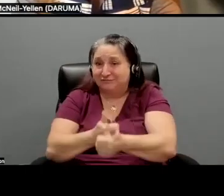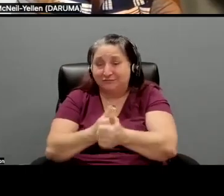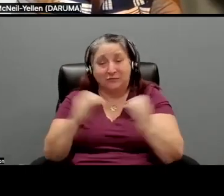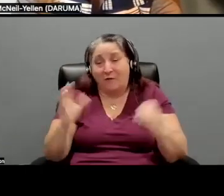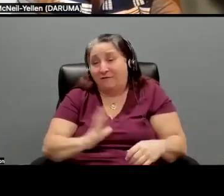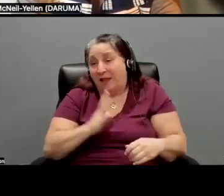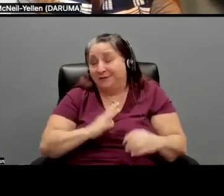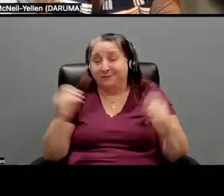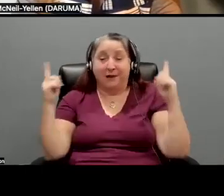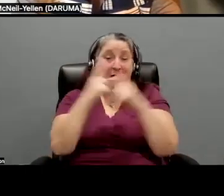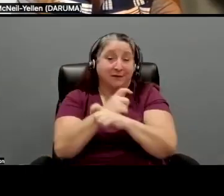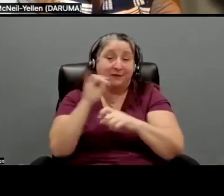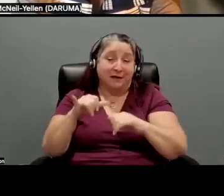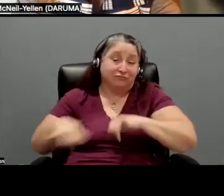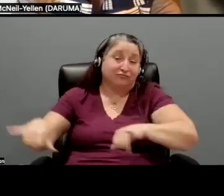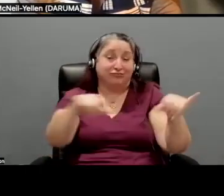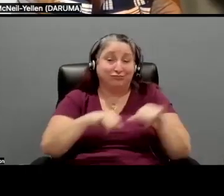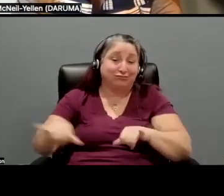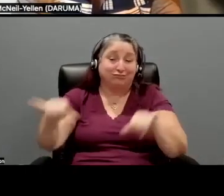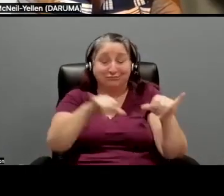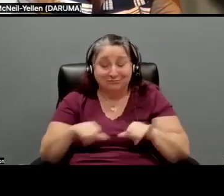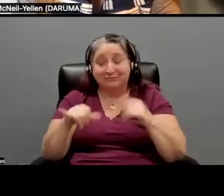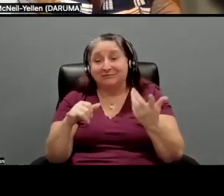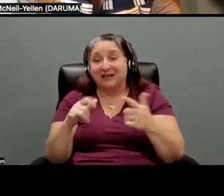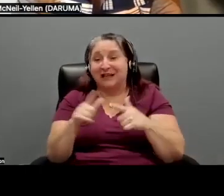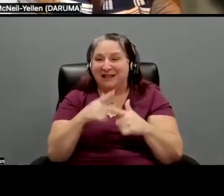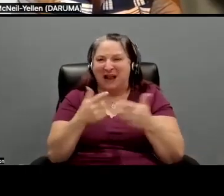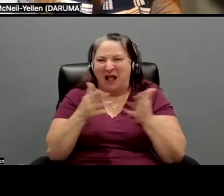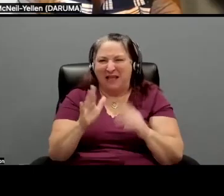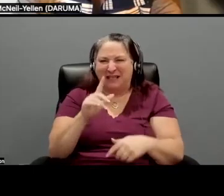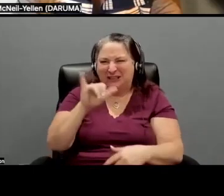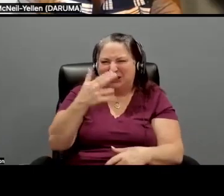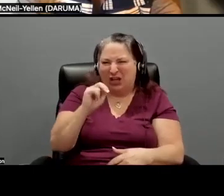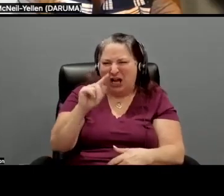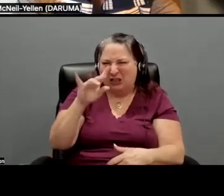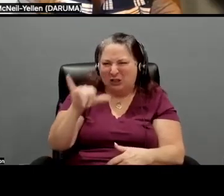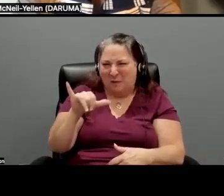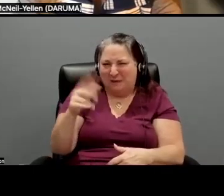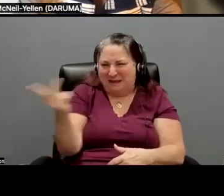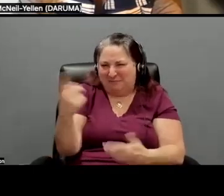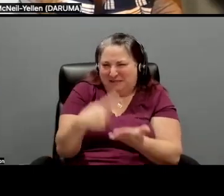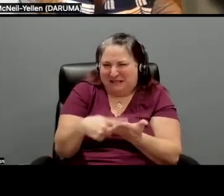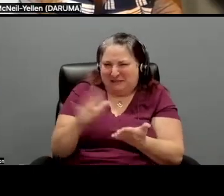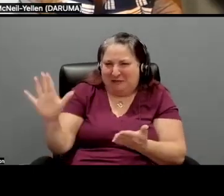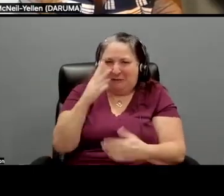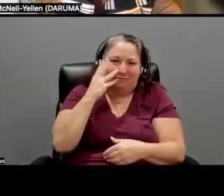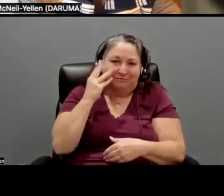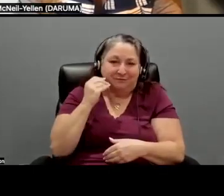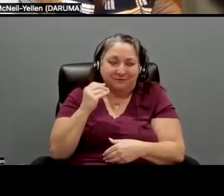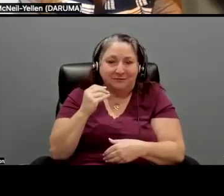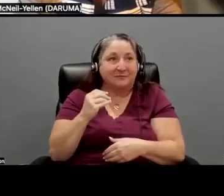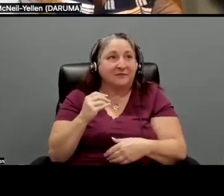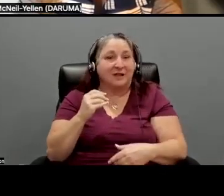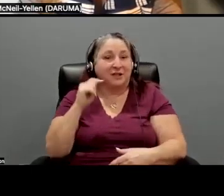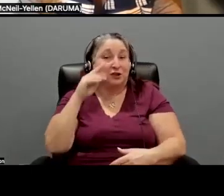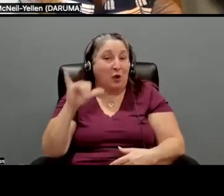about it. It's sort of an industry standard. I'll happily let John and Toby talk about what it was like from their side of it. It's all John's